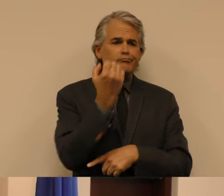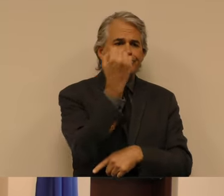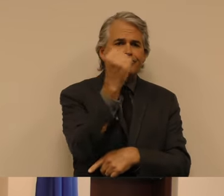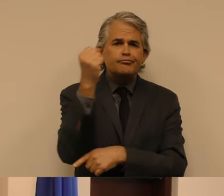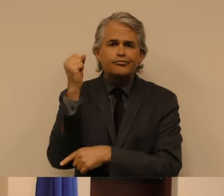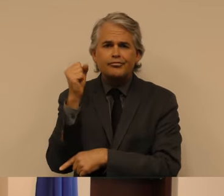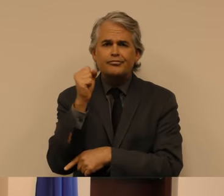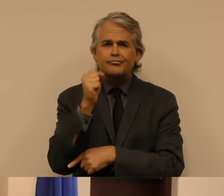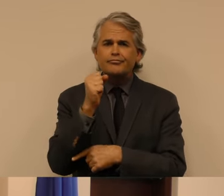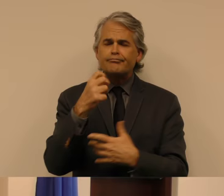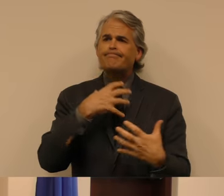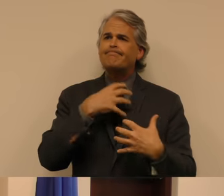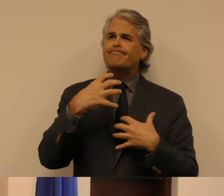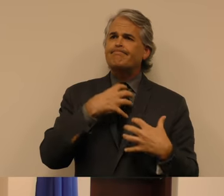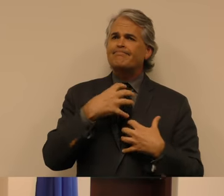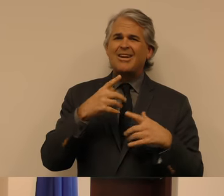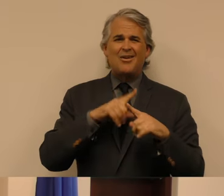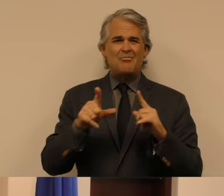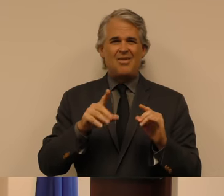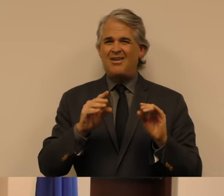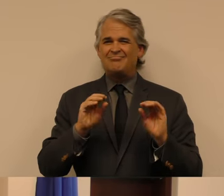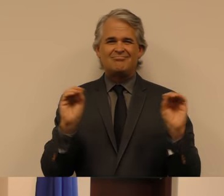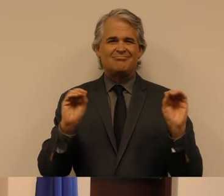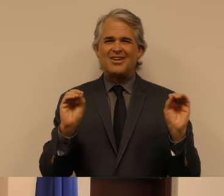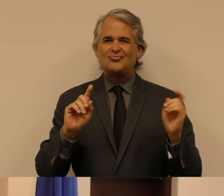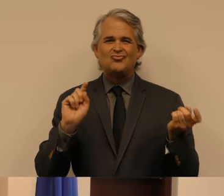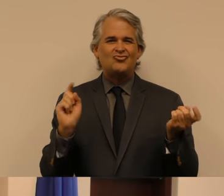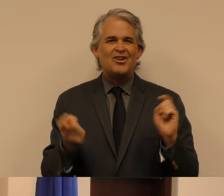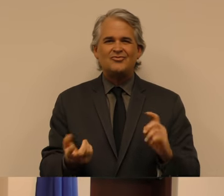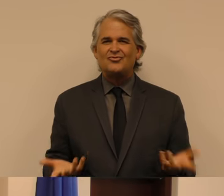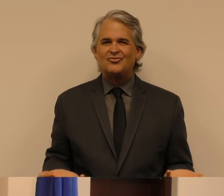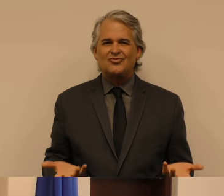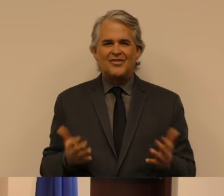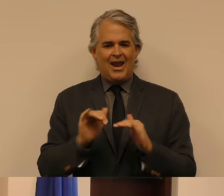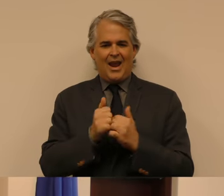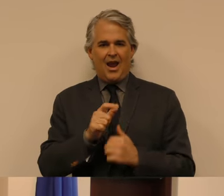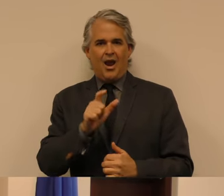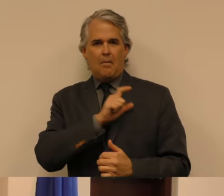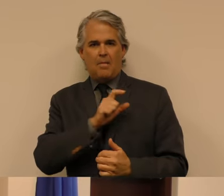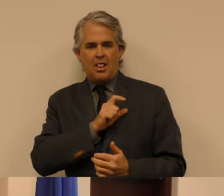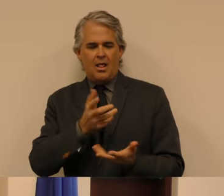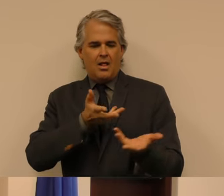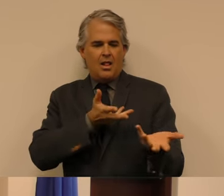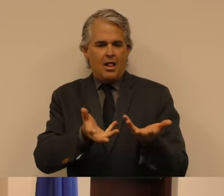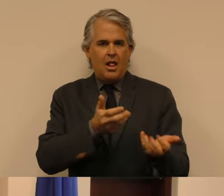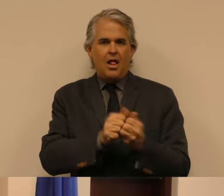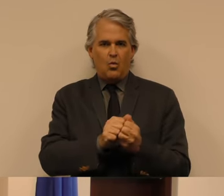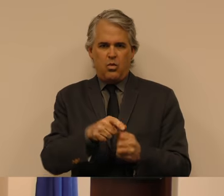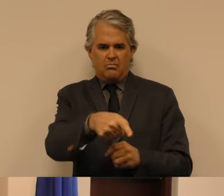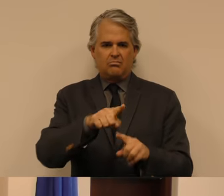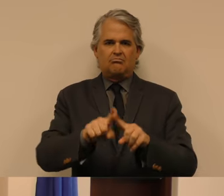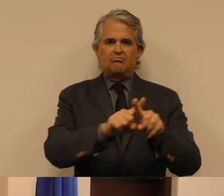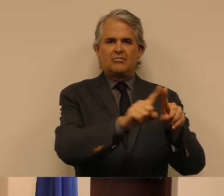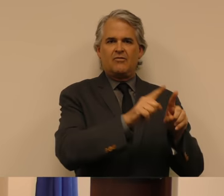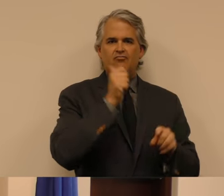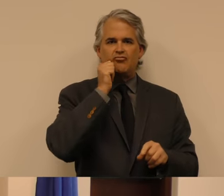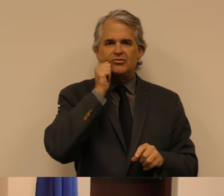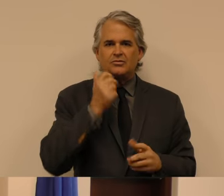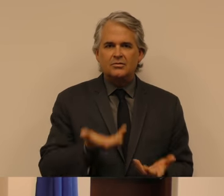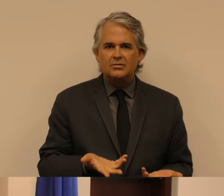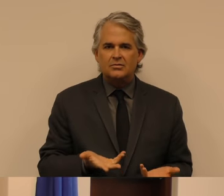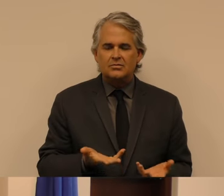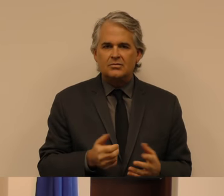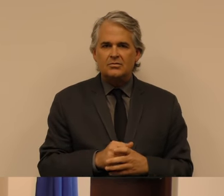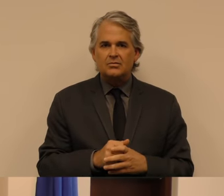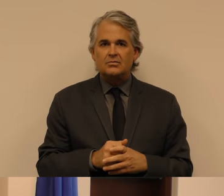much changed the landscape nationally of police relationships in minority communities. And when the community united